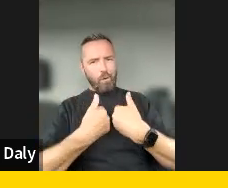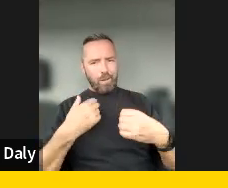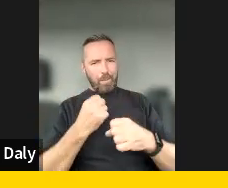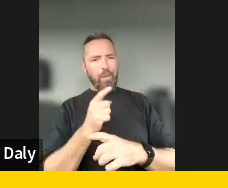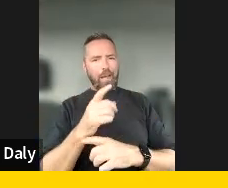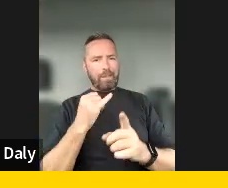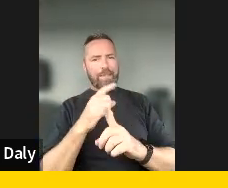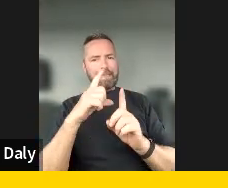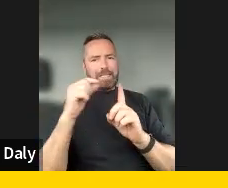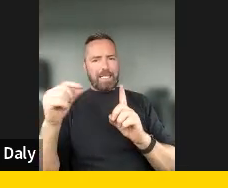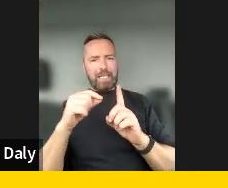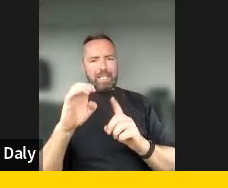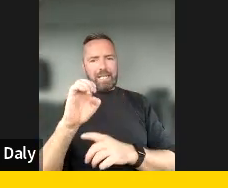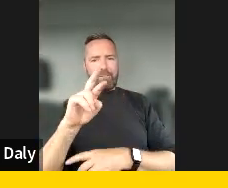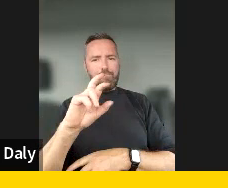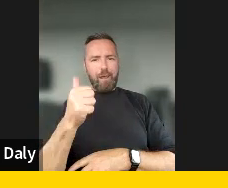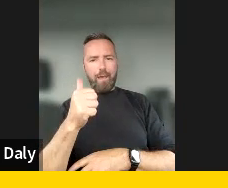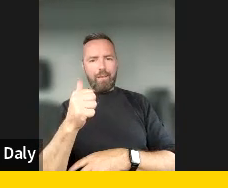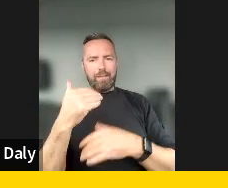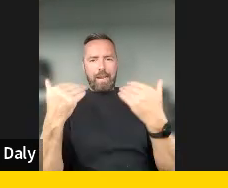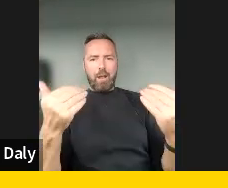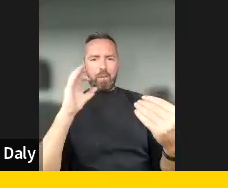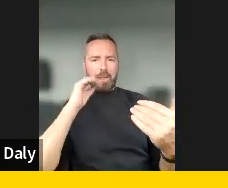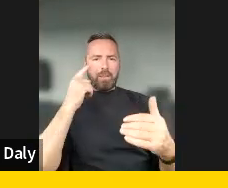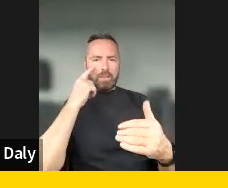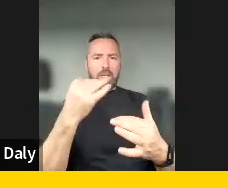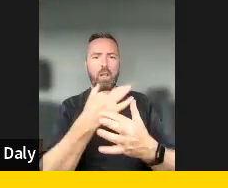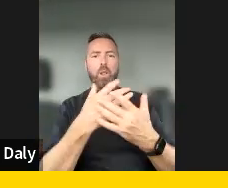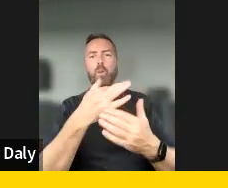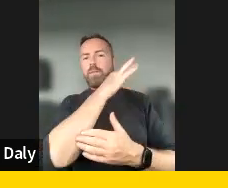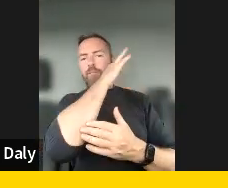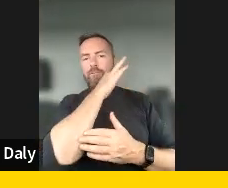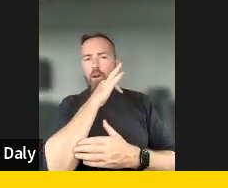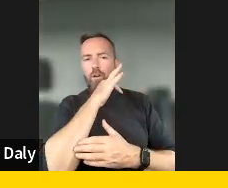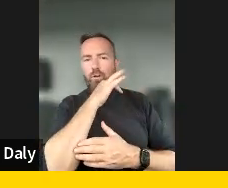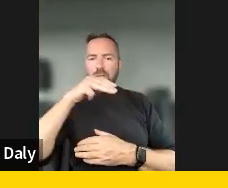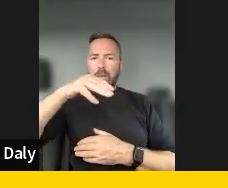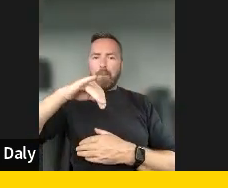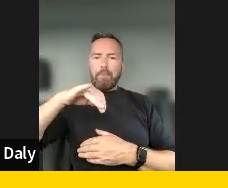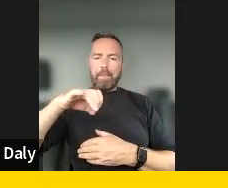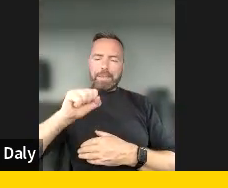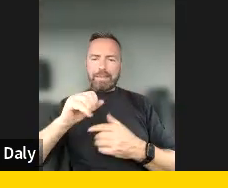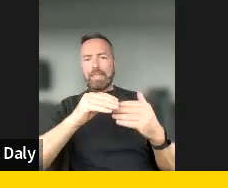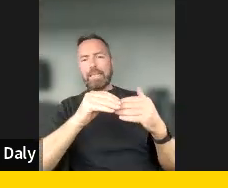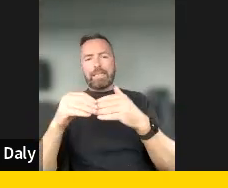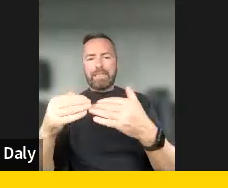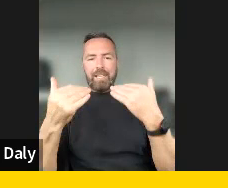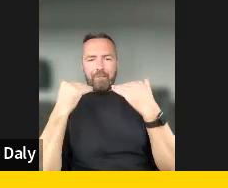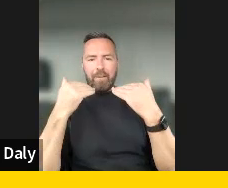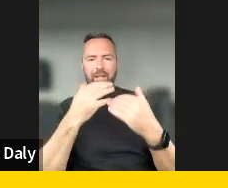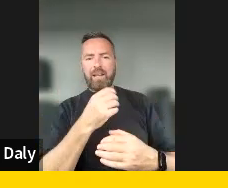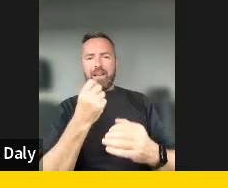um, because we just constantly see so much false, inaccurate, misleading information online